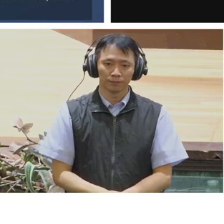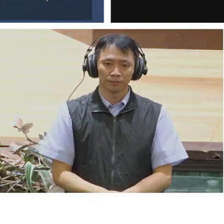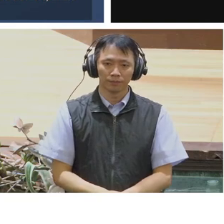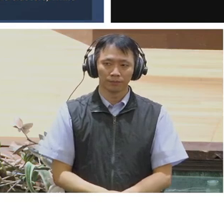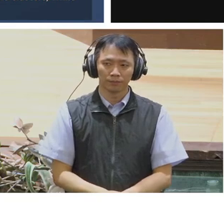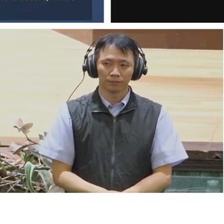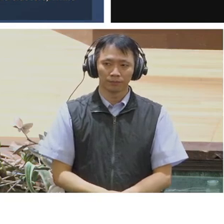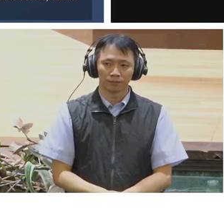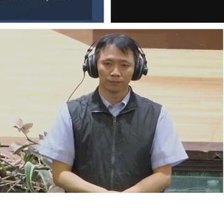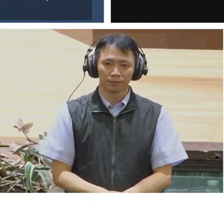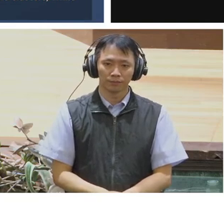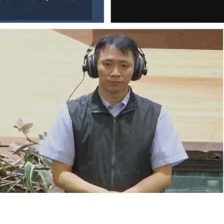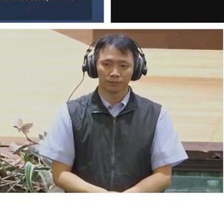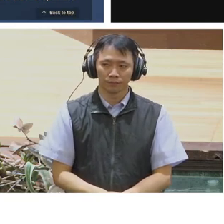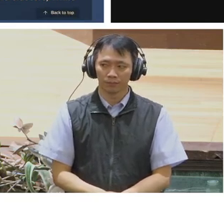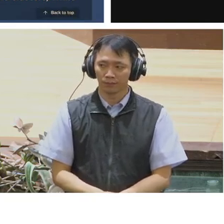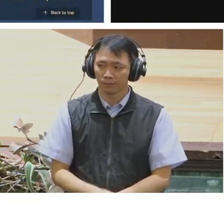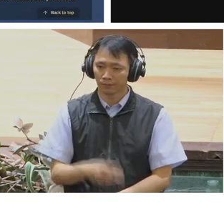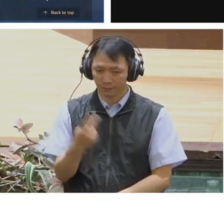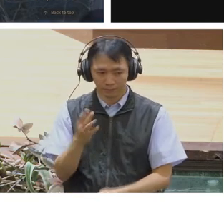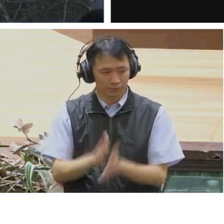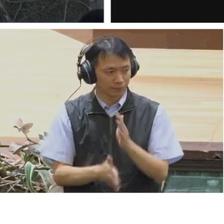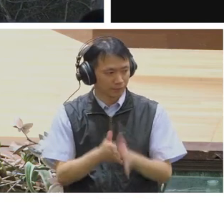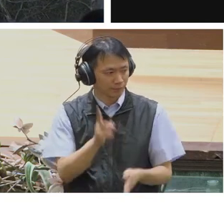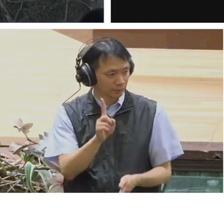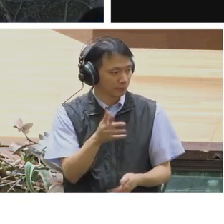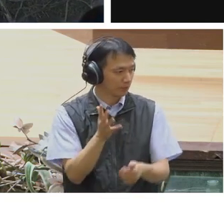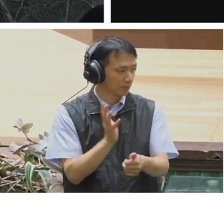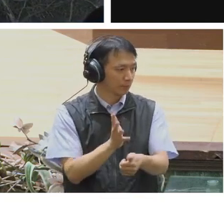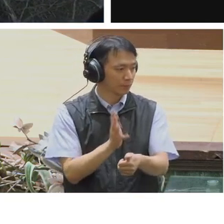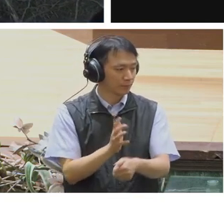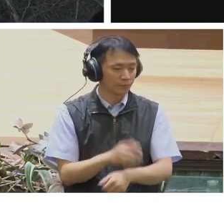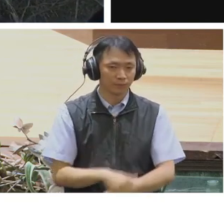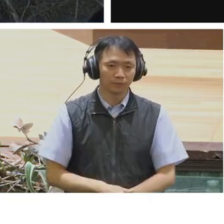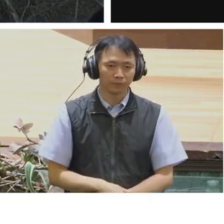Sorry about that, Colleen. have one more question. Of course.